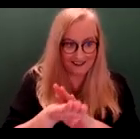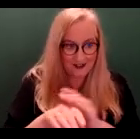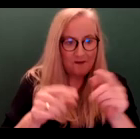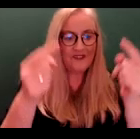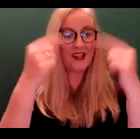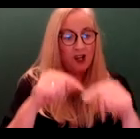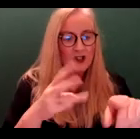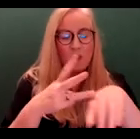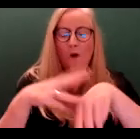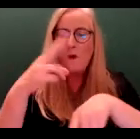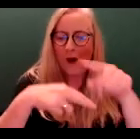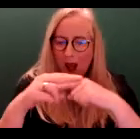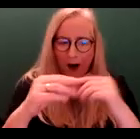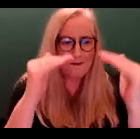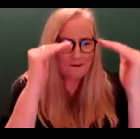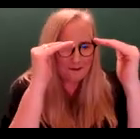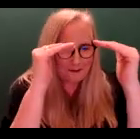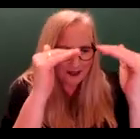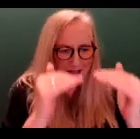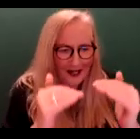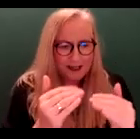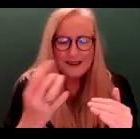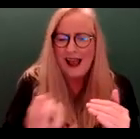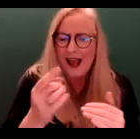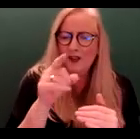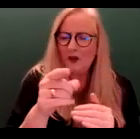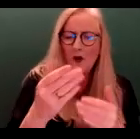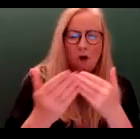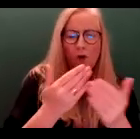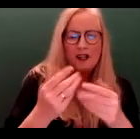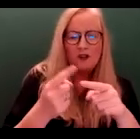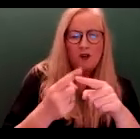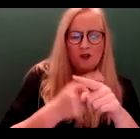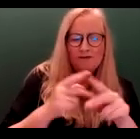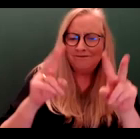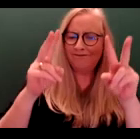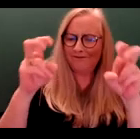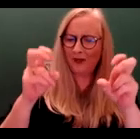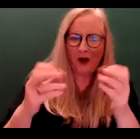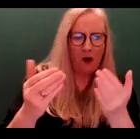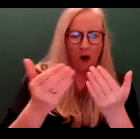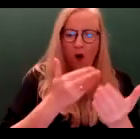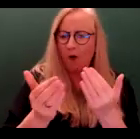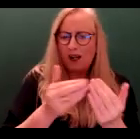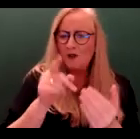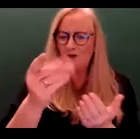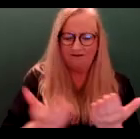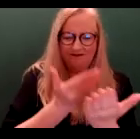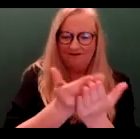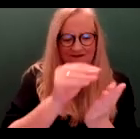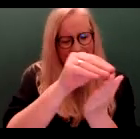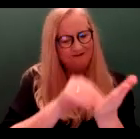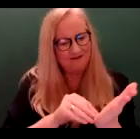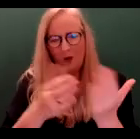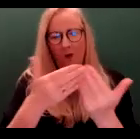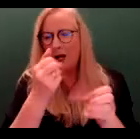it welcomes you and it asks you what exactly is the short title that explains what your submission is going to be about.